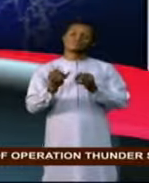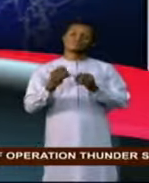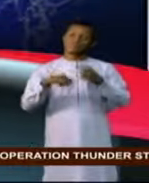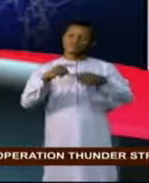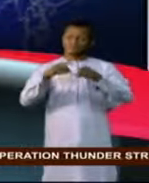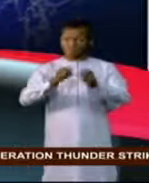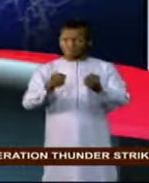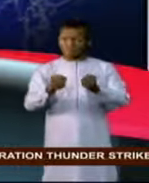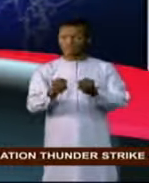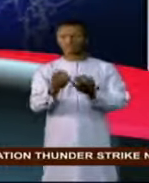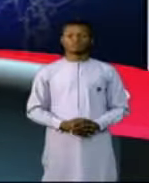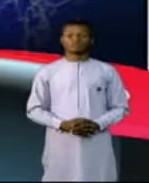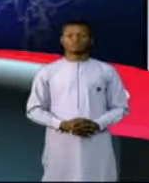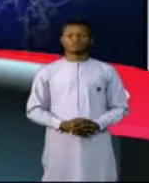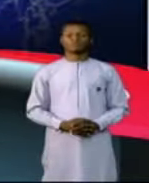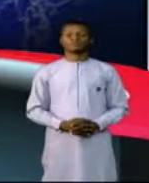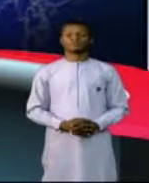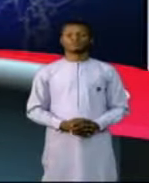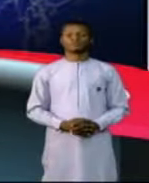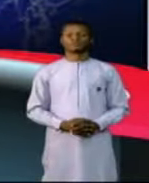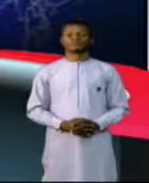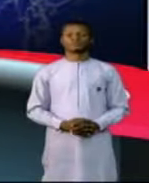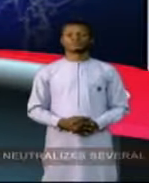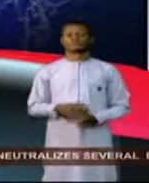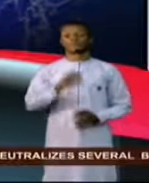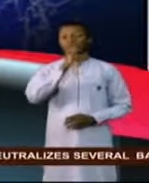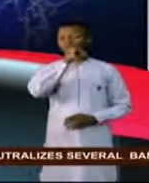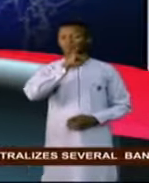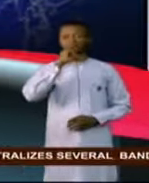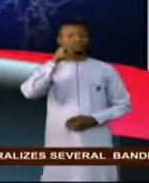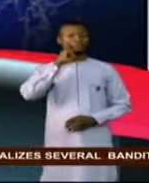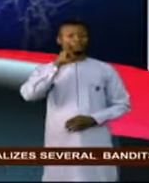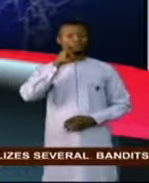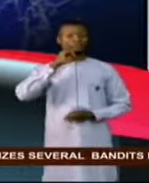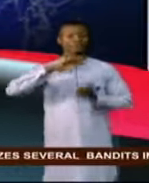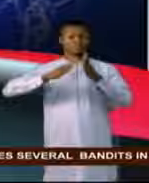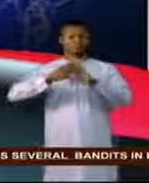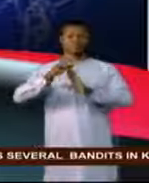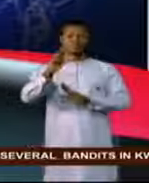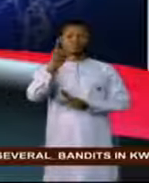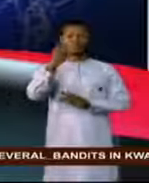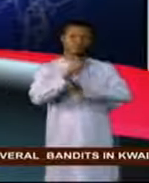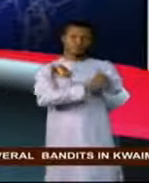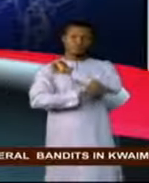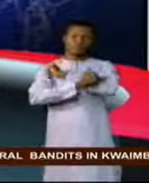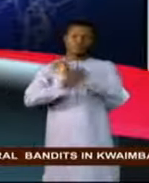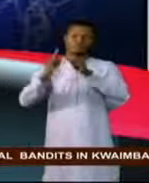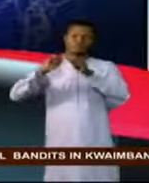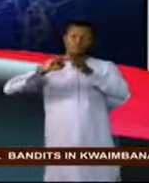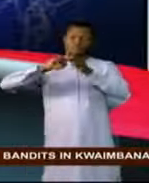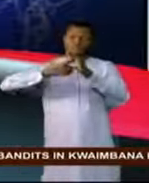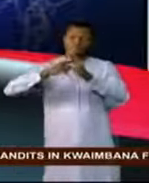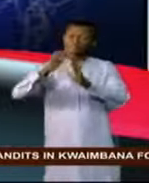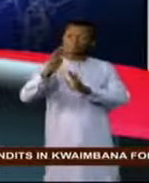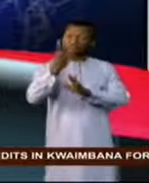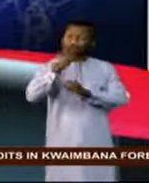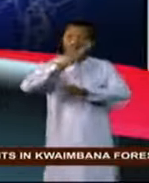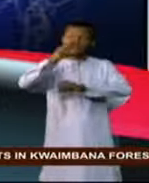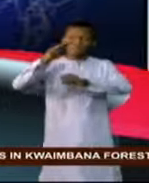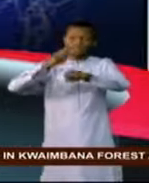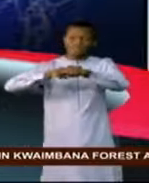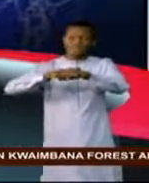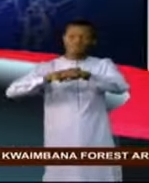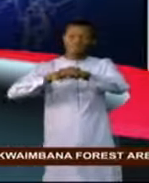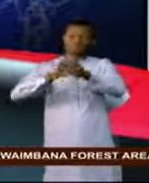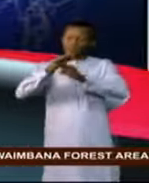stories when we return. Israel becomes the first country to begin a second national coronavirus lockdown